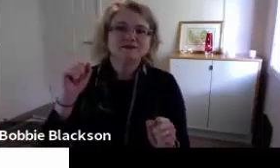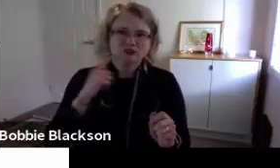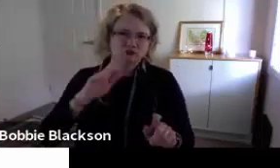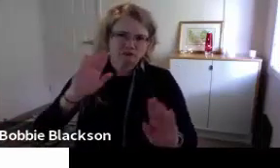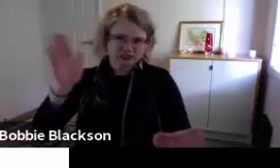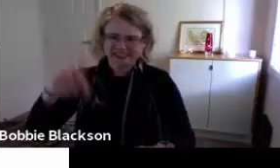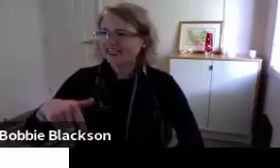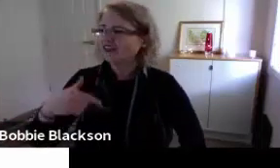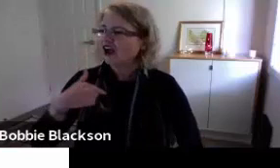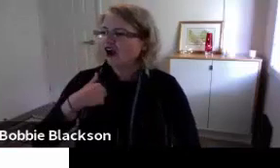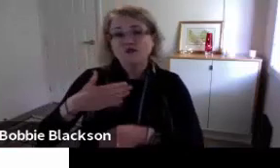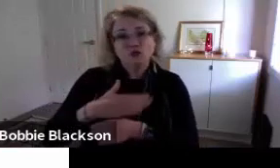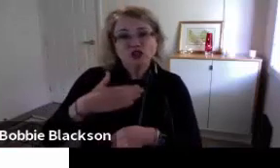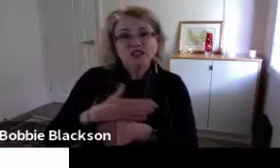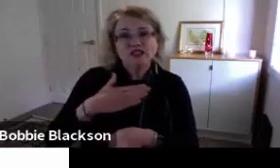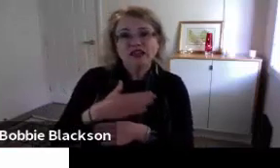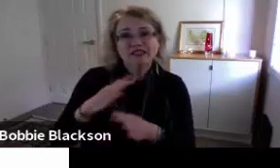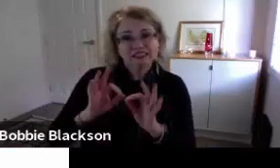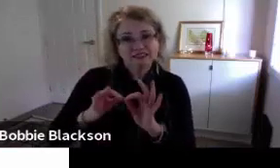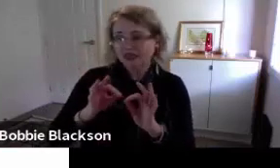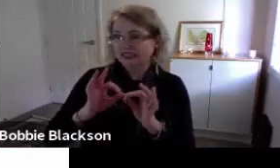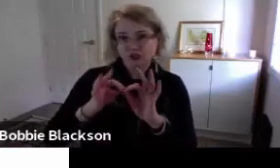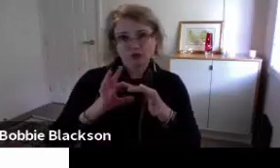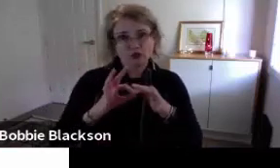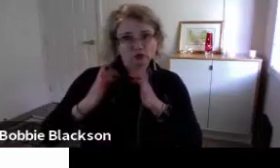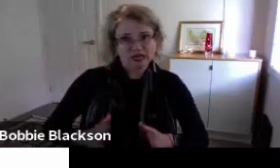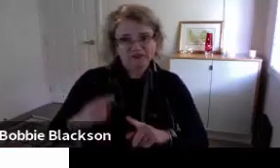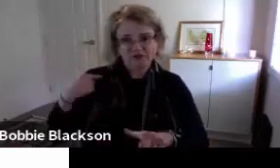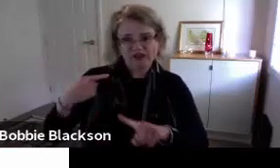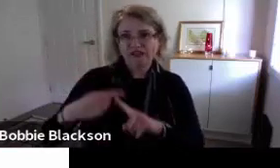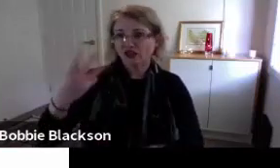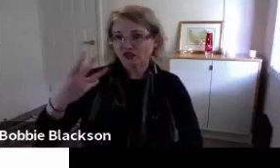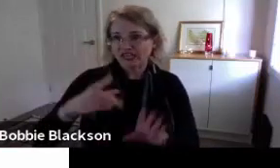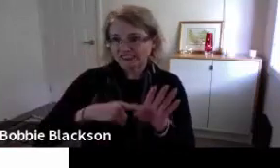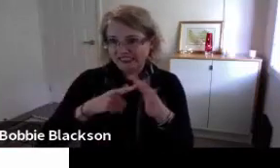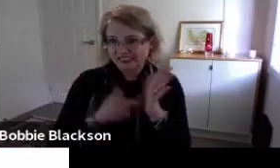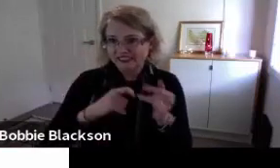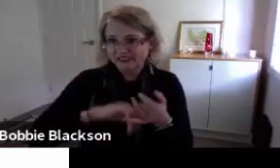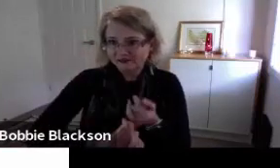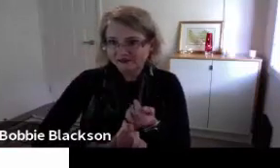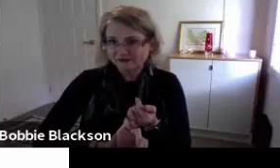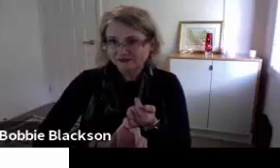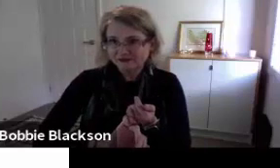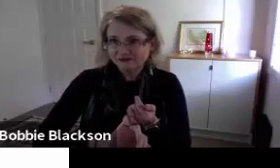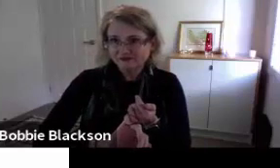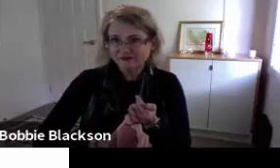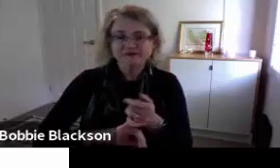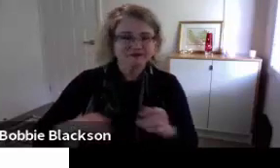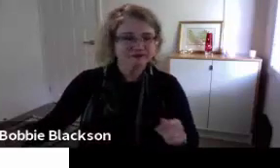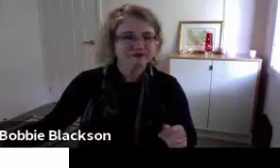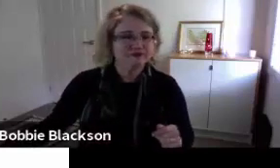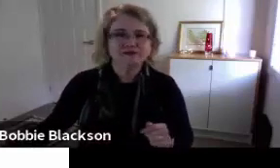Hello. I'm a deaf Auslan user and I'm presenting today. I have been